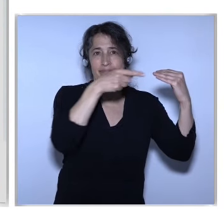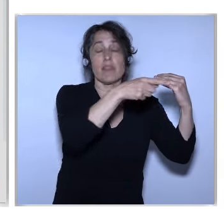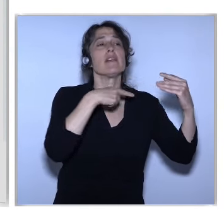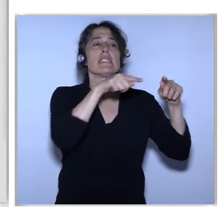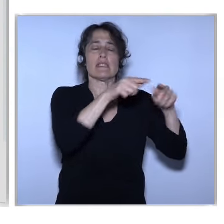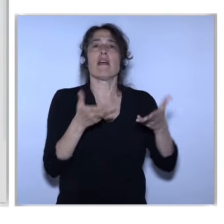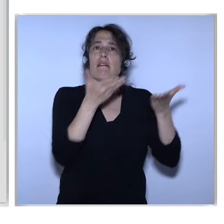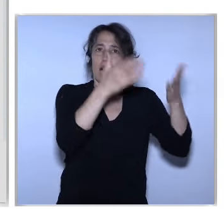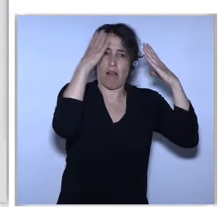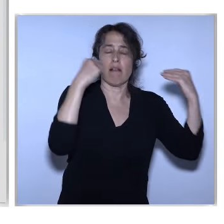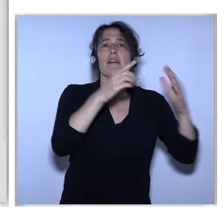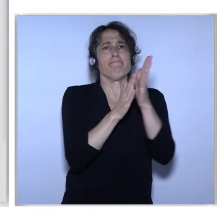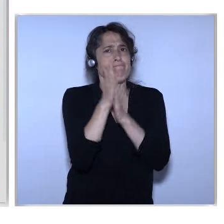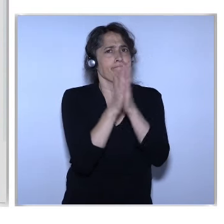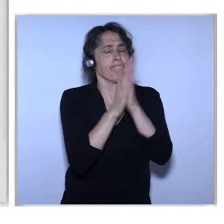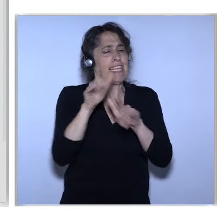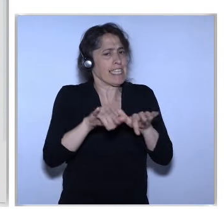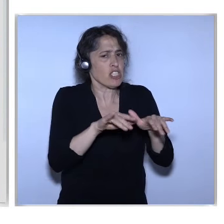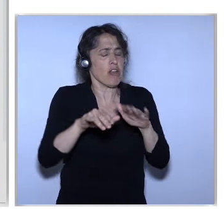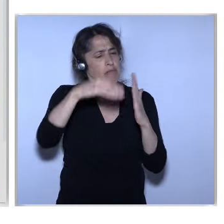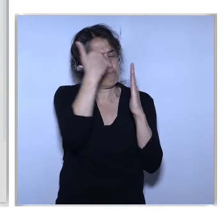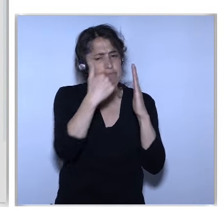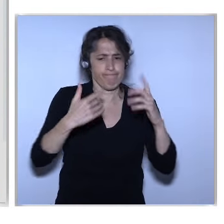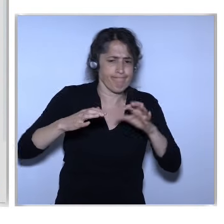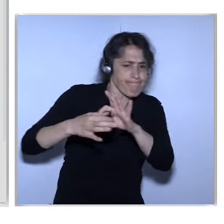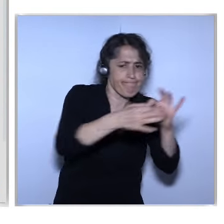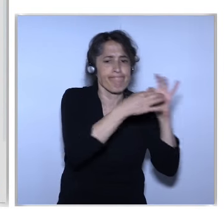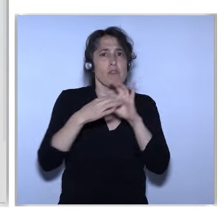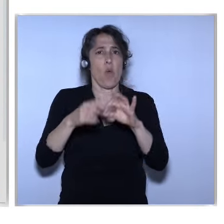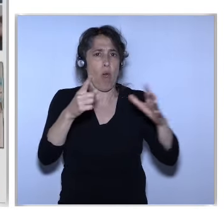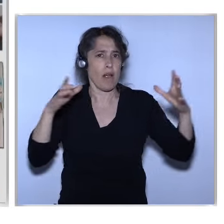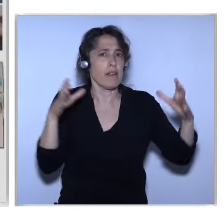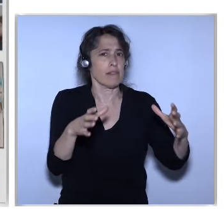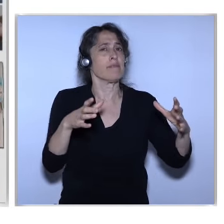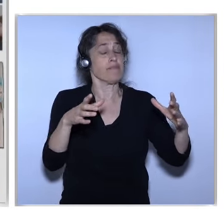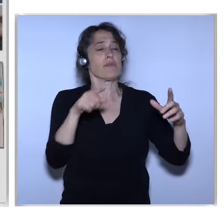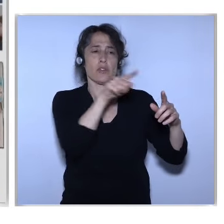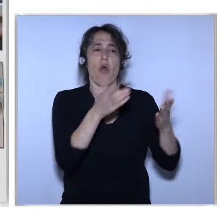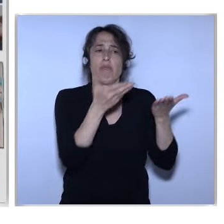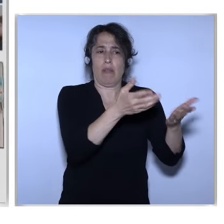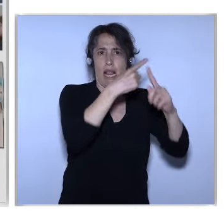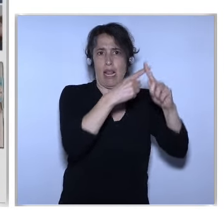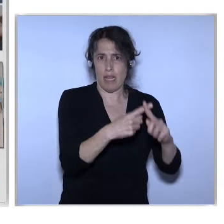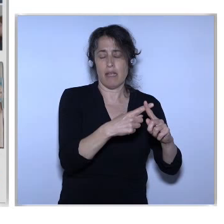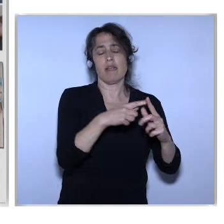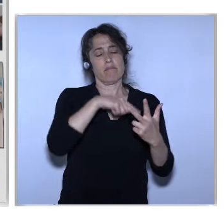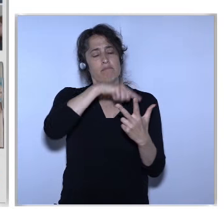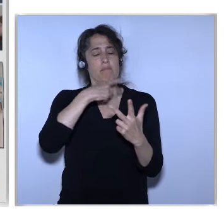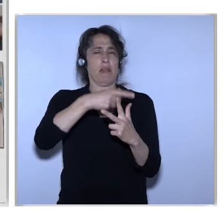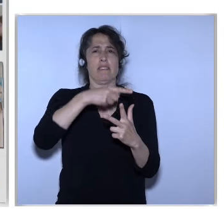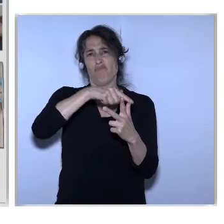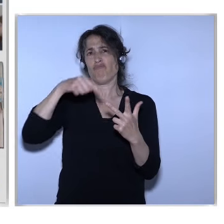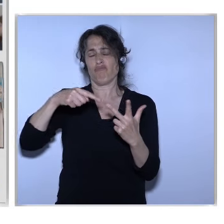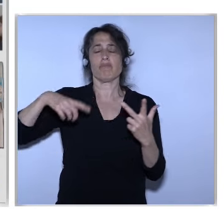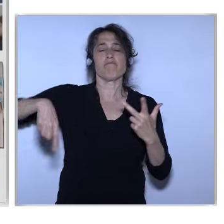The Hot Priorities Of The Dutch Presidents We Moved As Well So What Is The Role Of